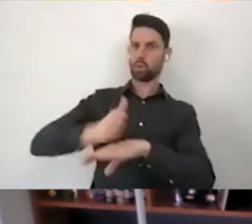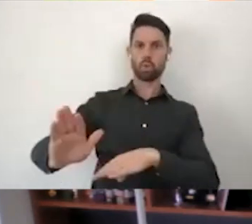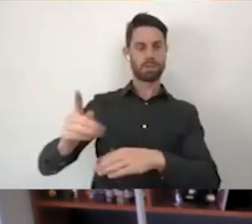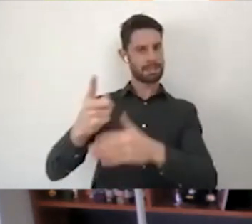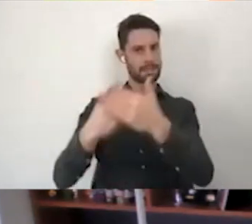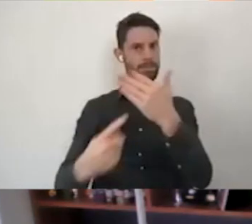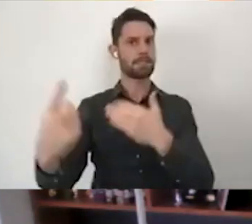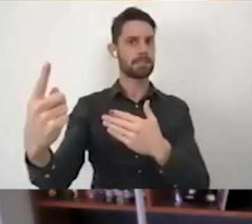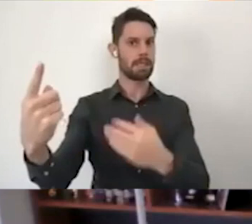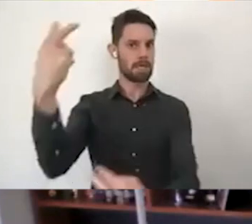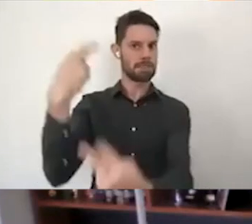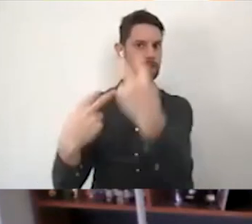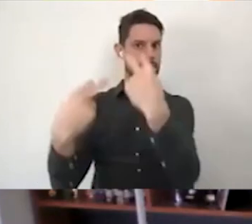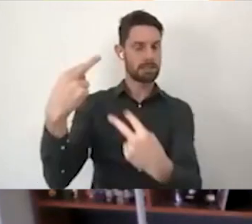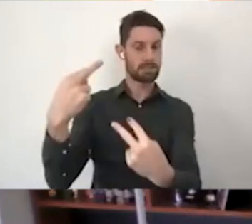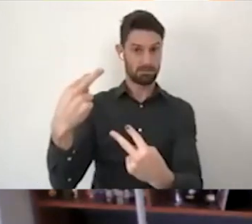assessments.